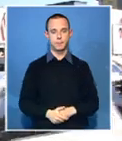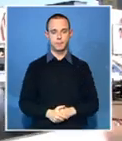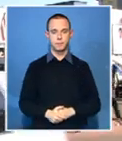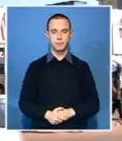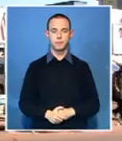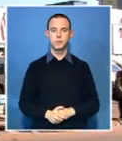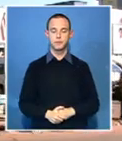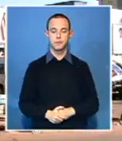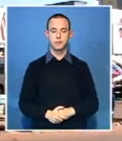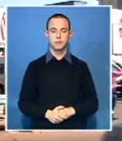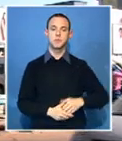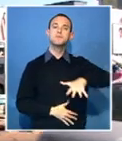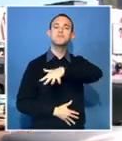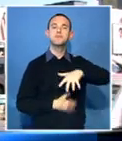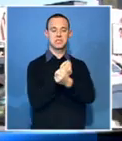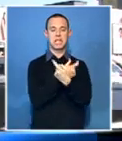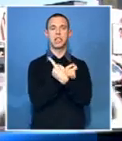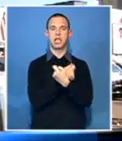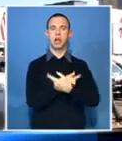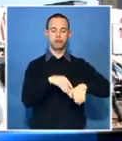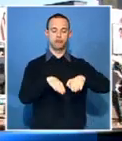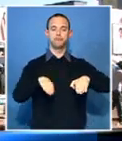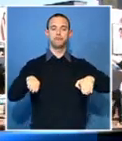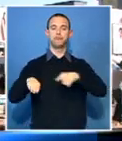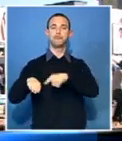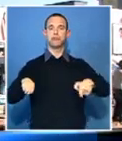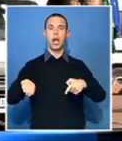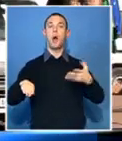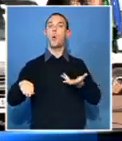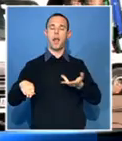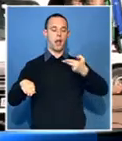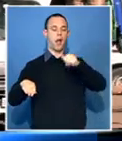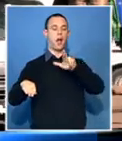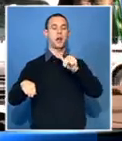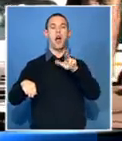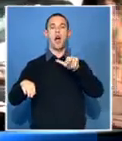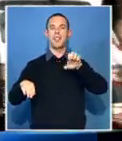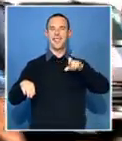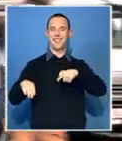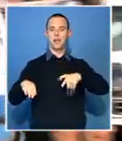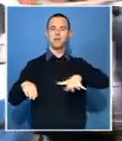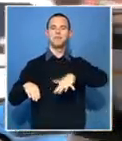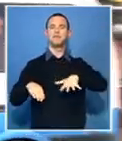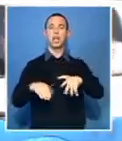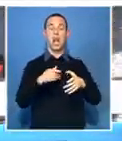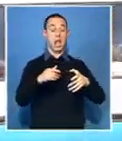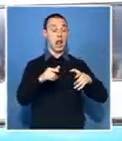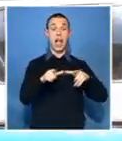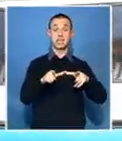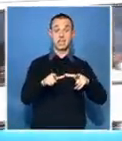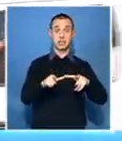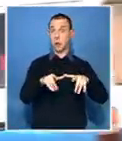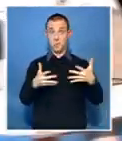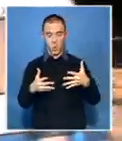Copper Cabana taxi rank in central Harare, where a war has raged for years between unregistered minibus